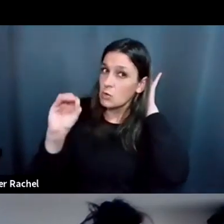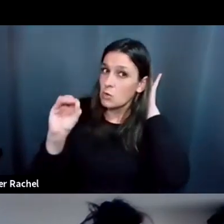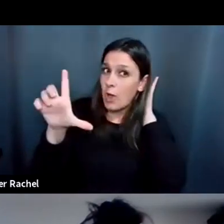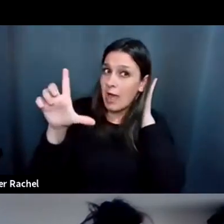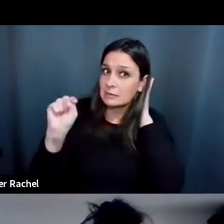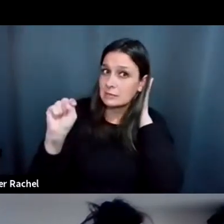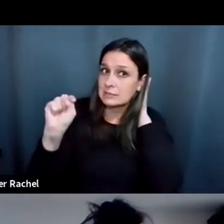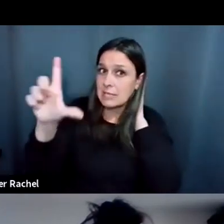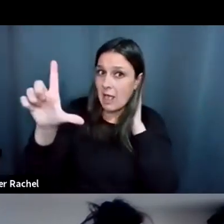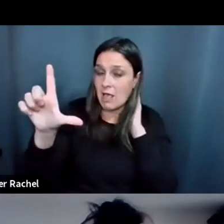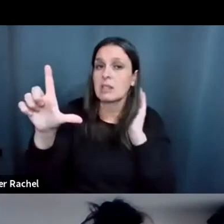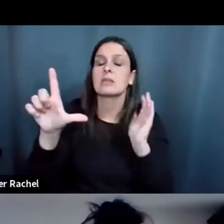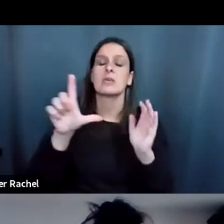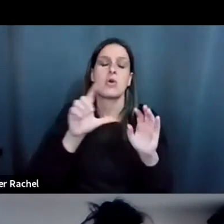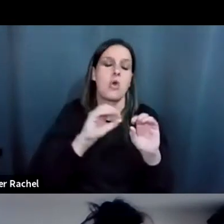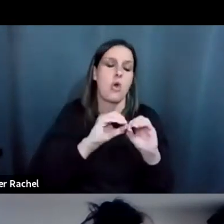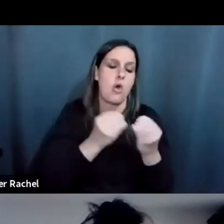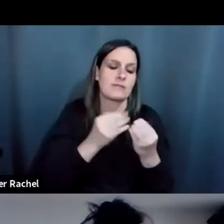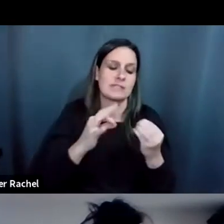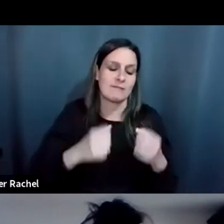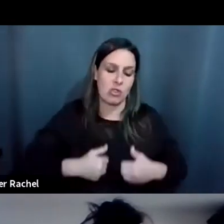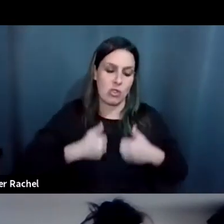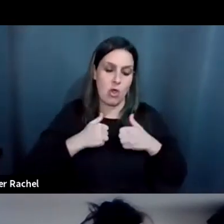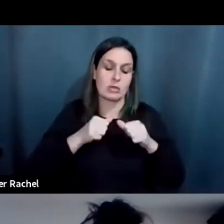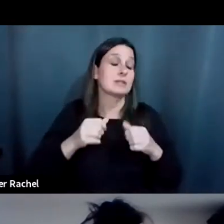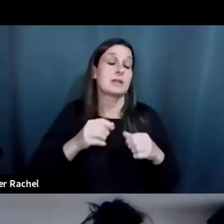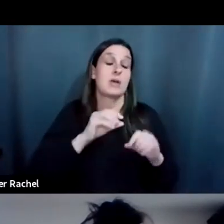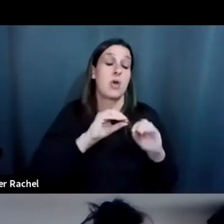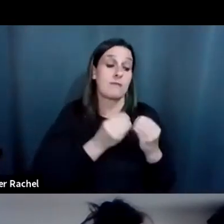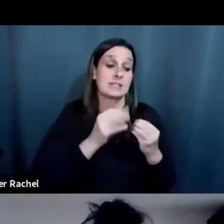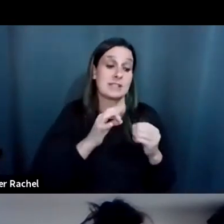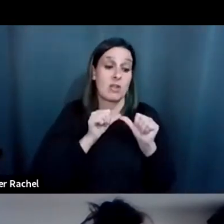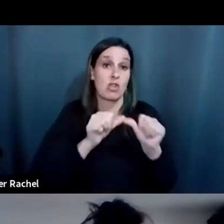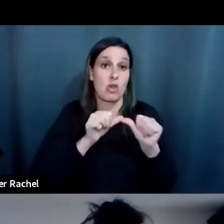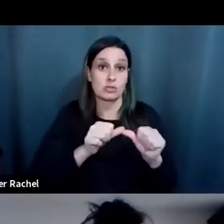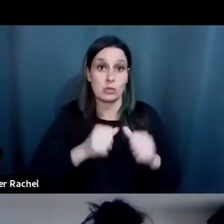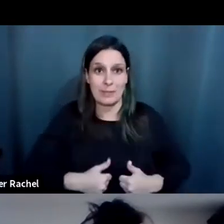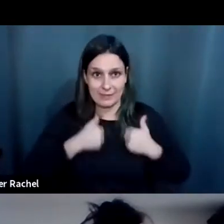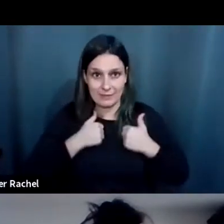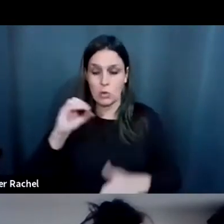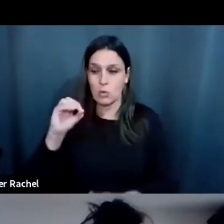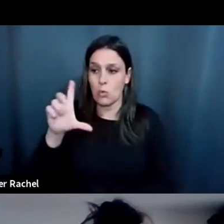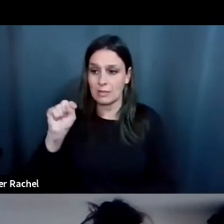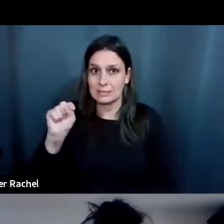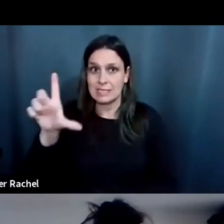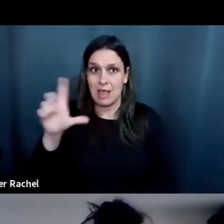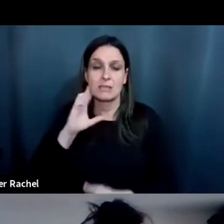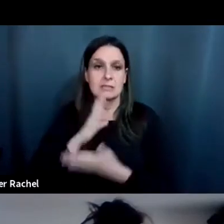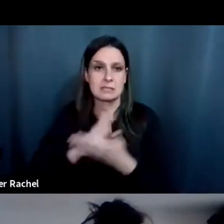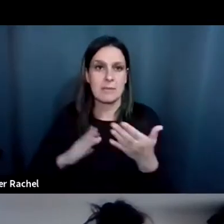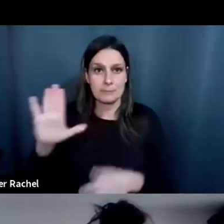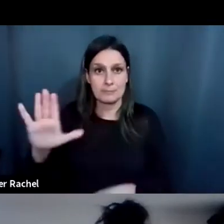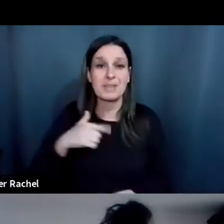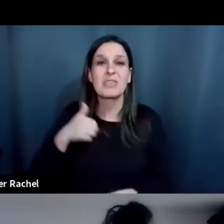side of things, the office of long-term living, those folks are under what we call a managed care model,